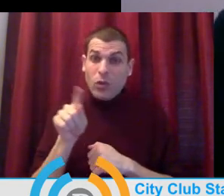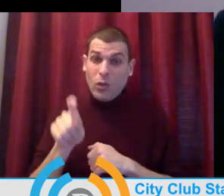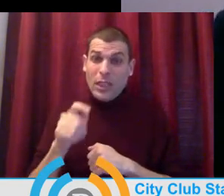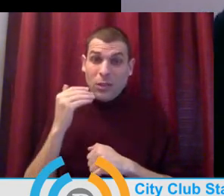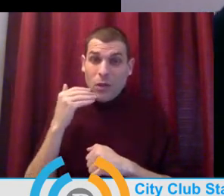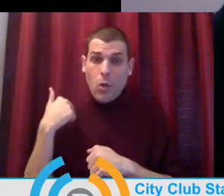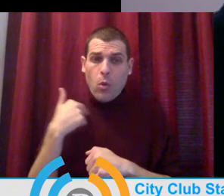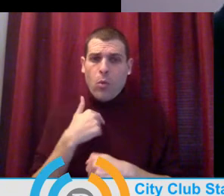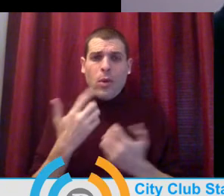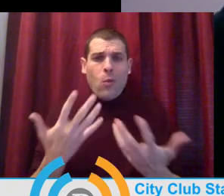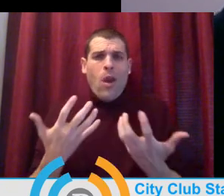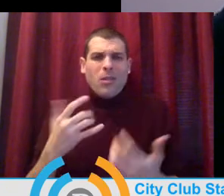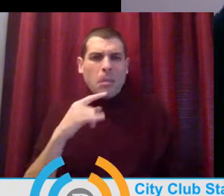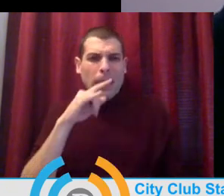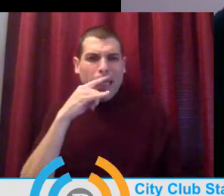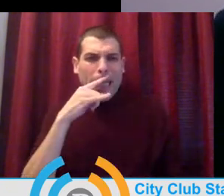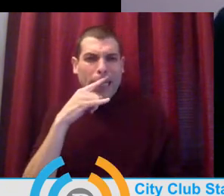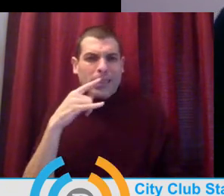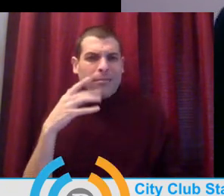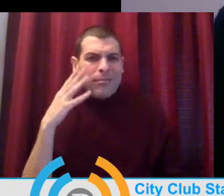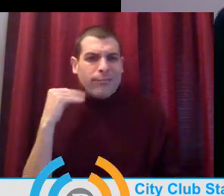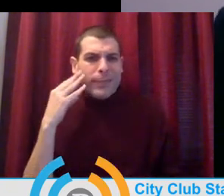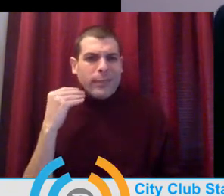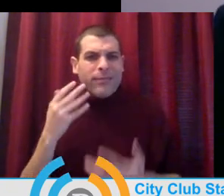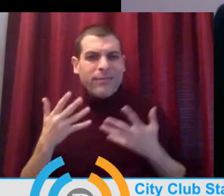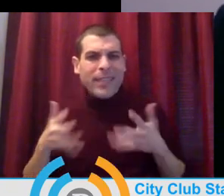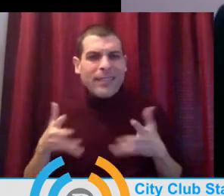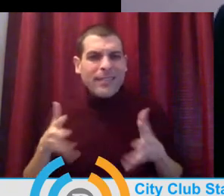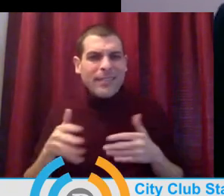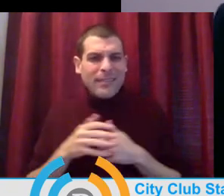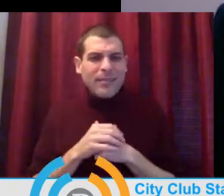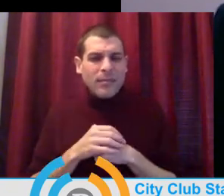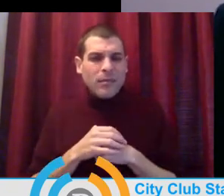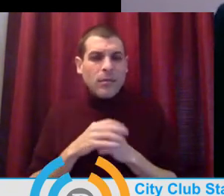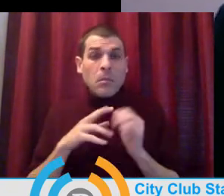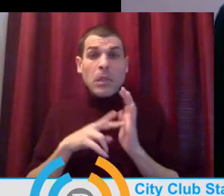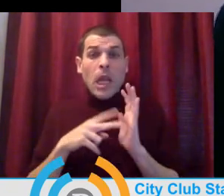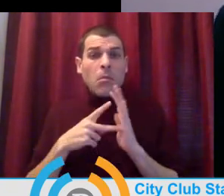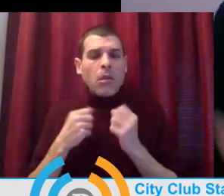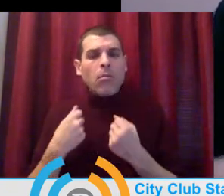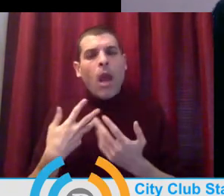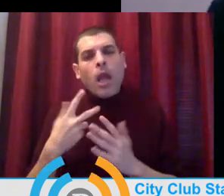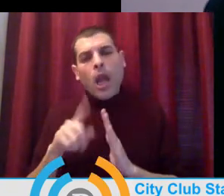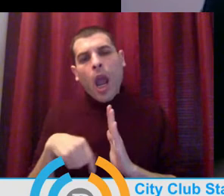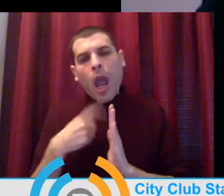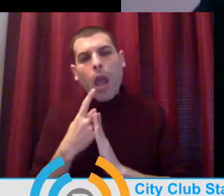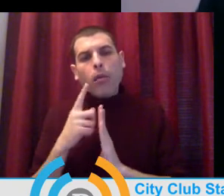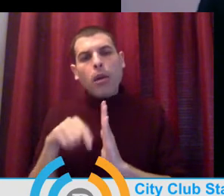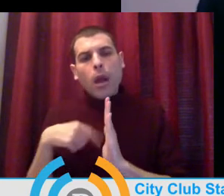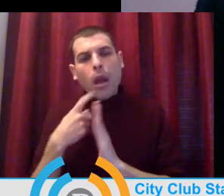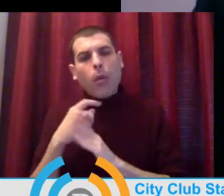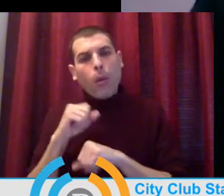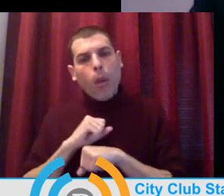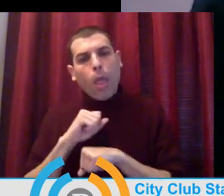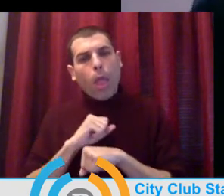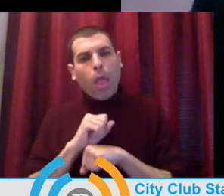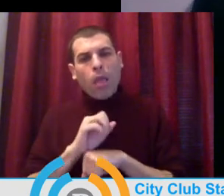to be kids and not spending hours on being like a working adult.